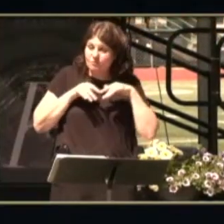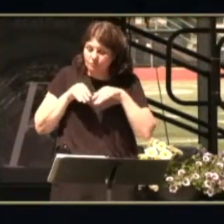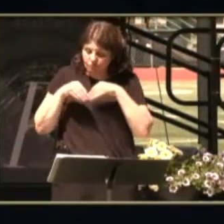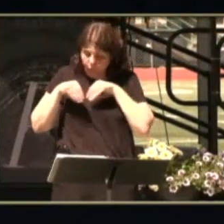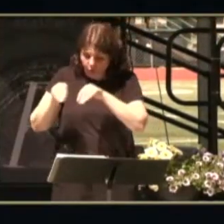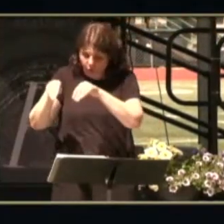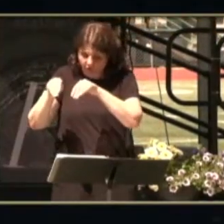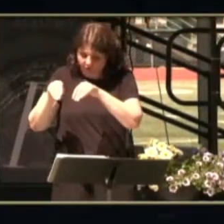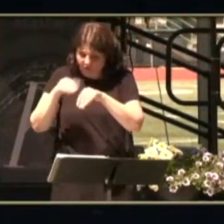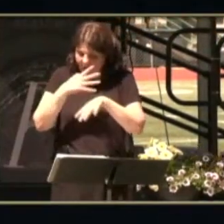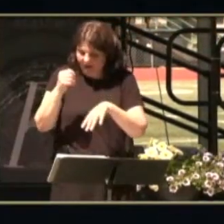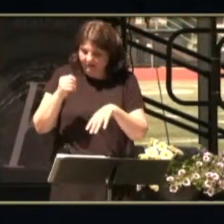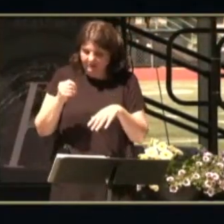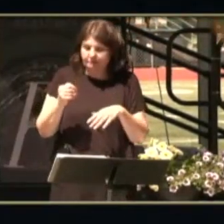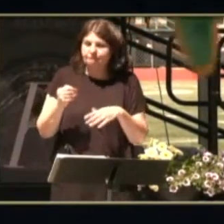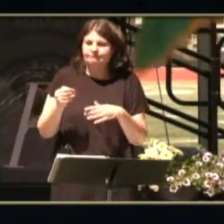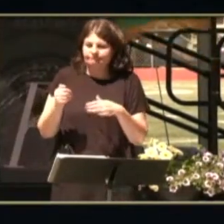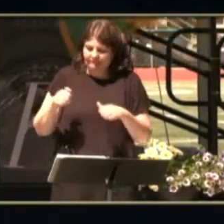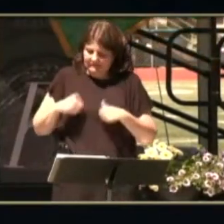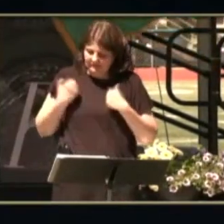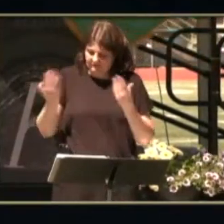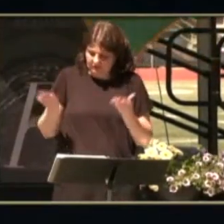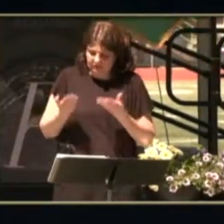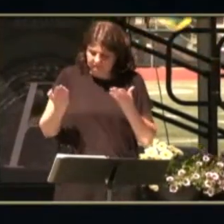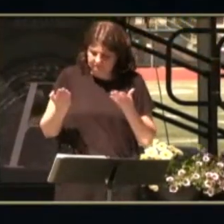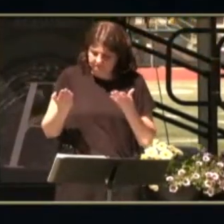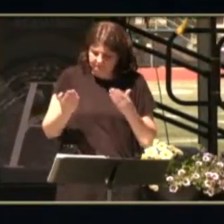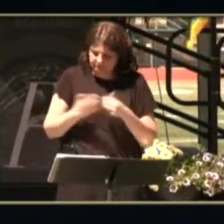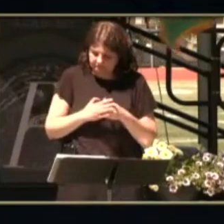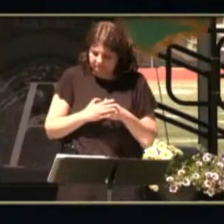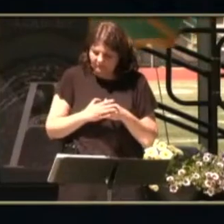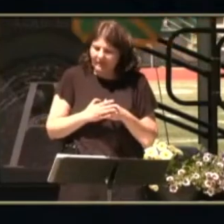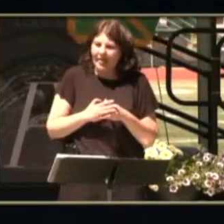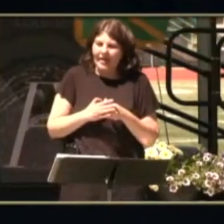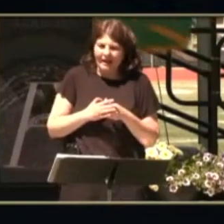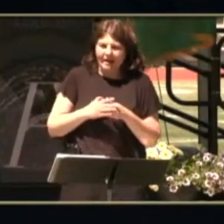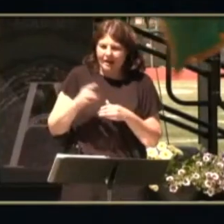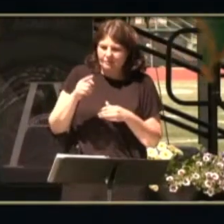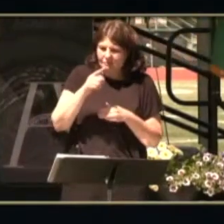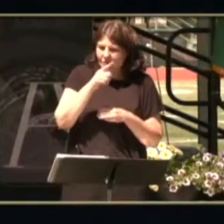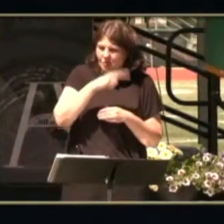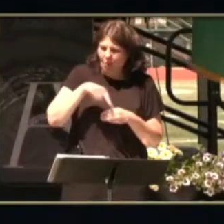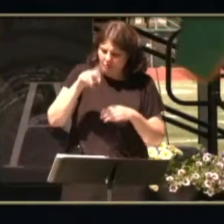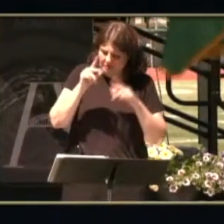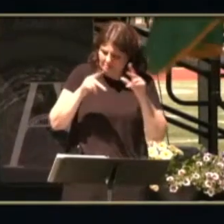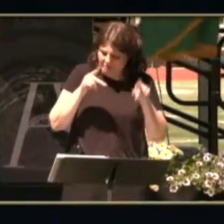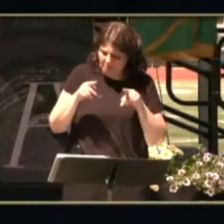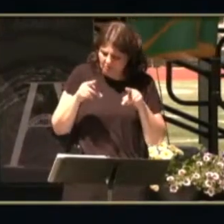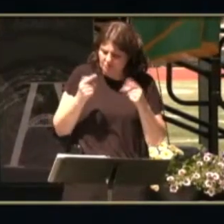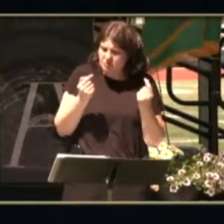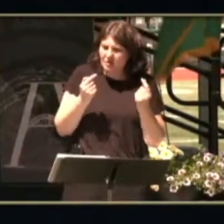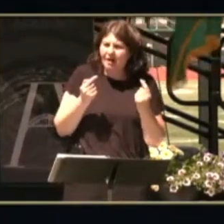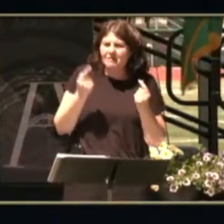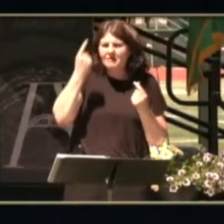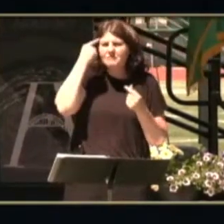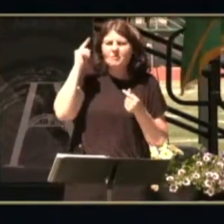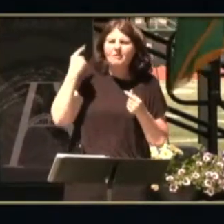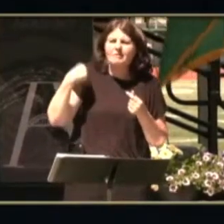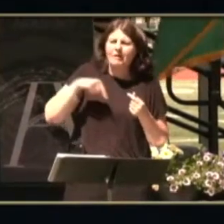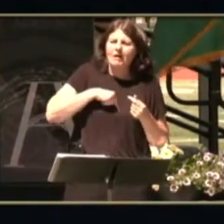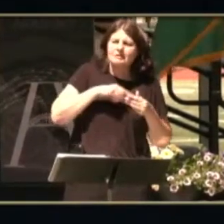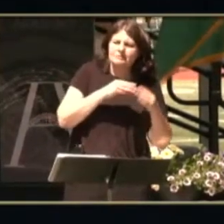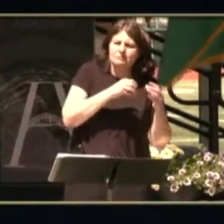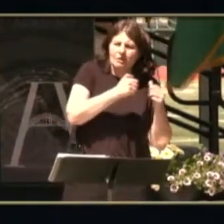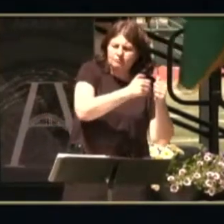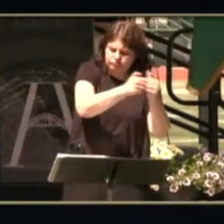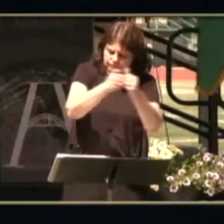so the guns use to get to our to